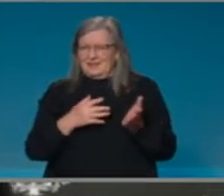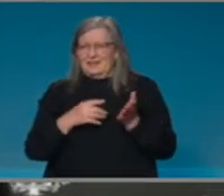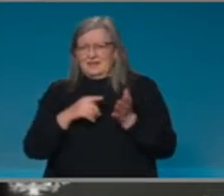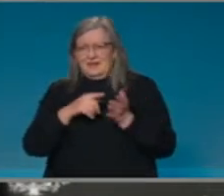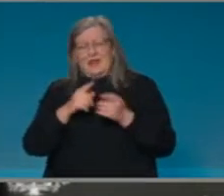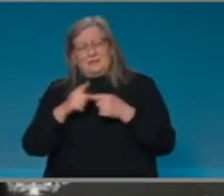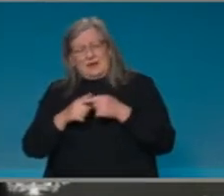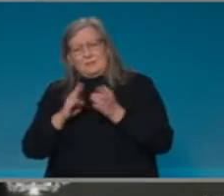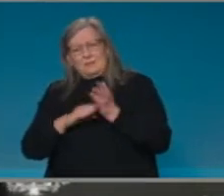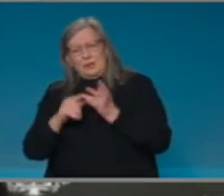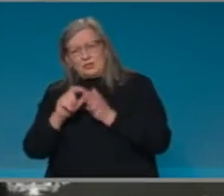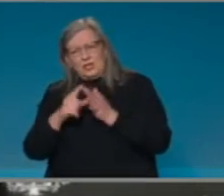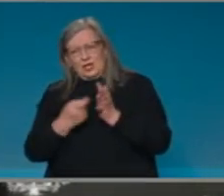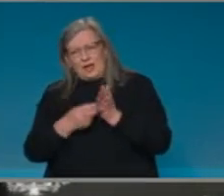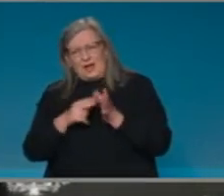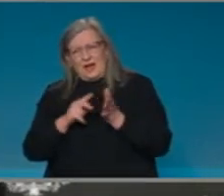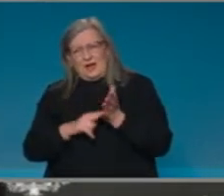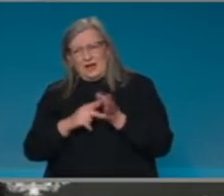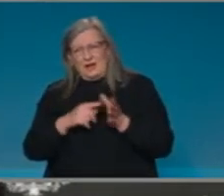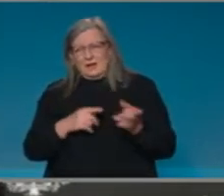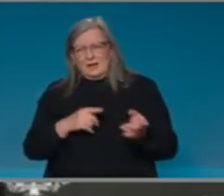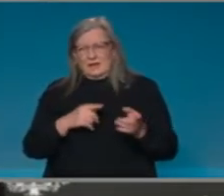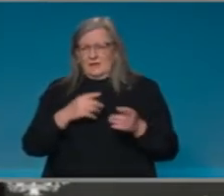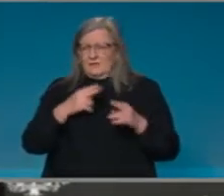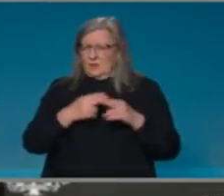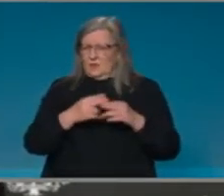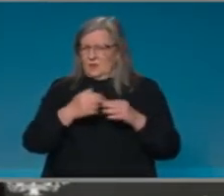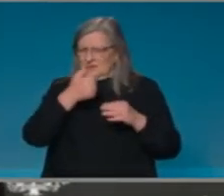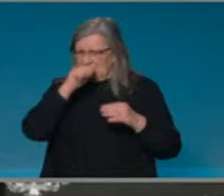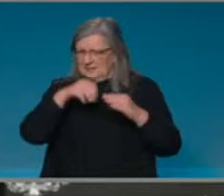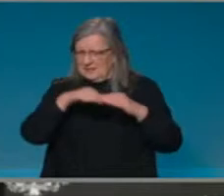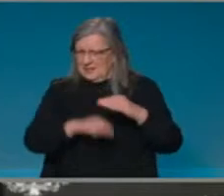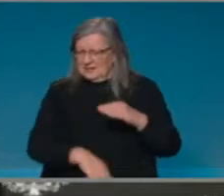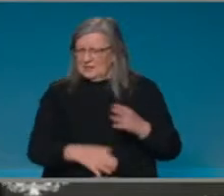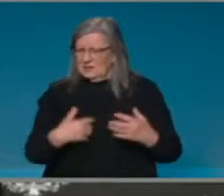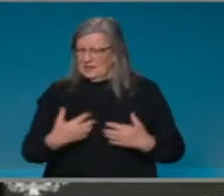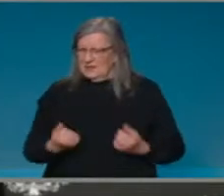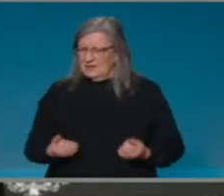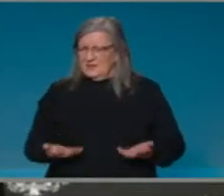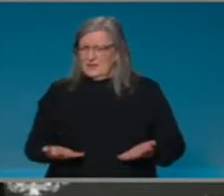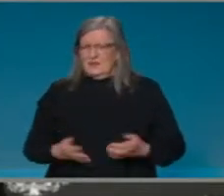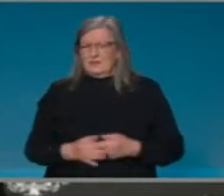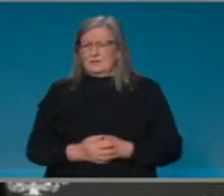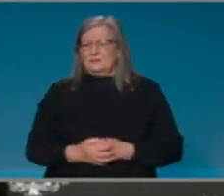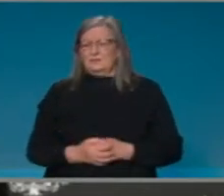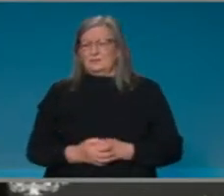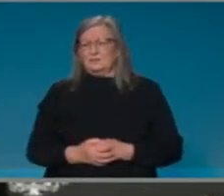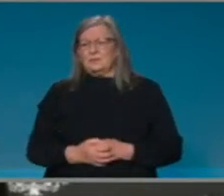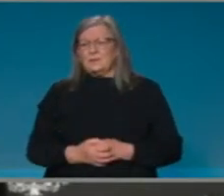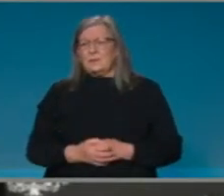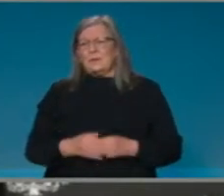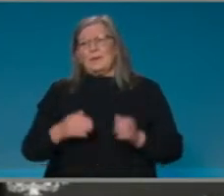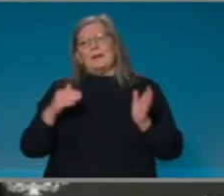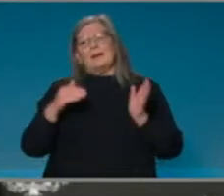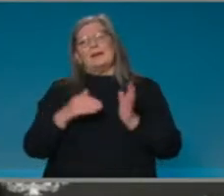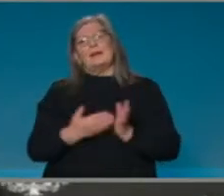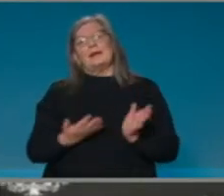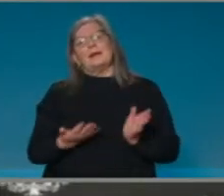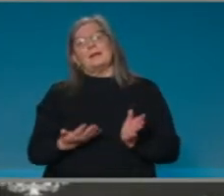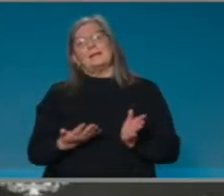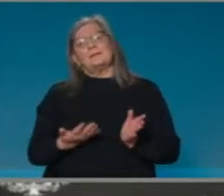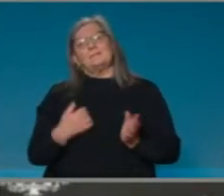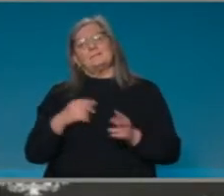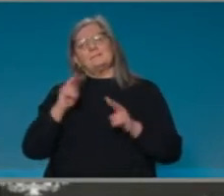that what we've done is seen now well over 90% of